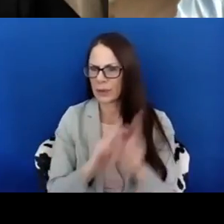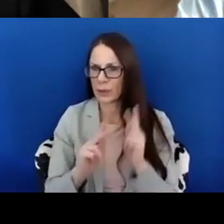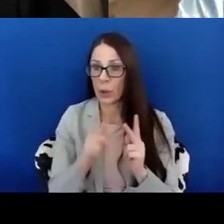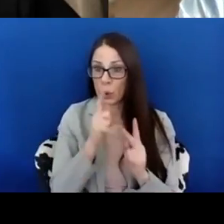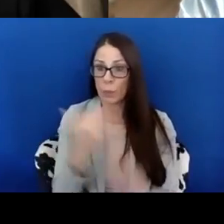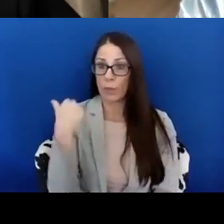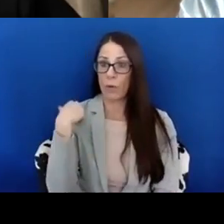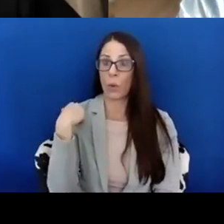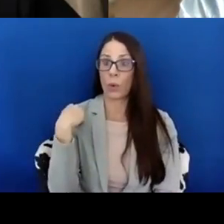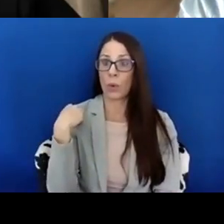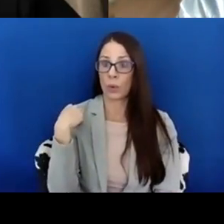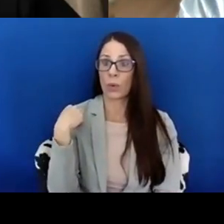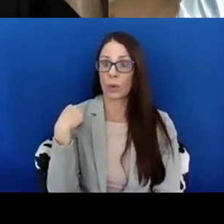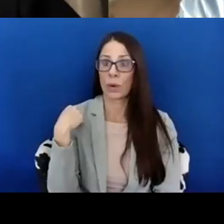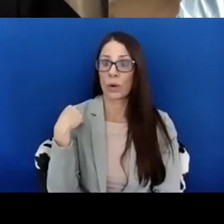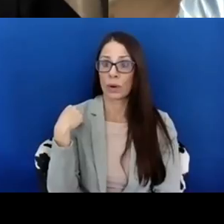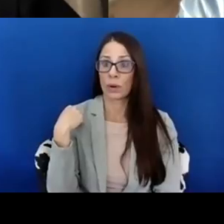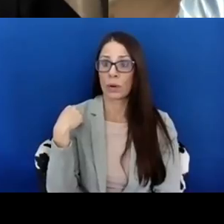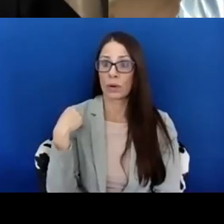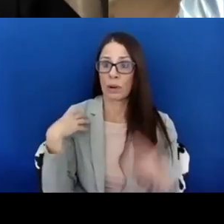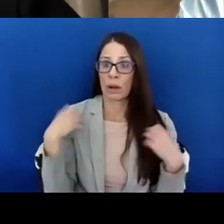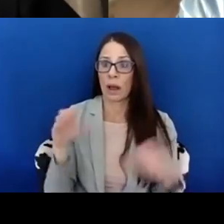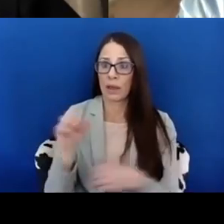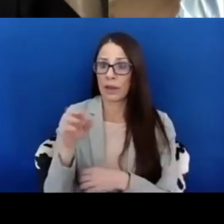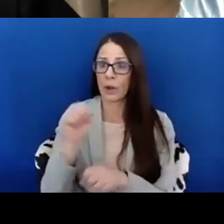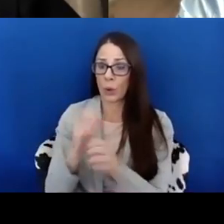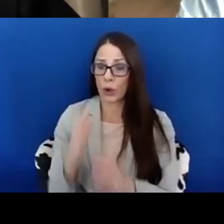with more by healthcare workers.